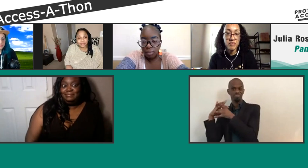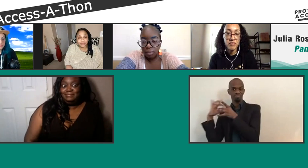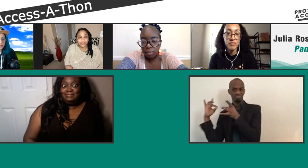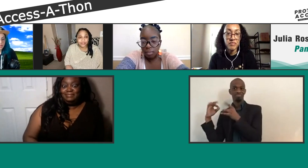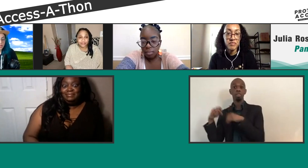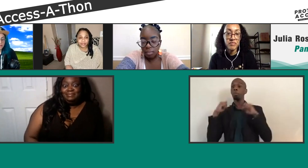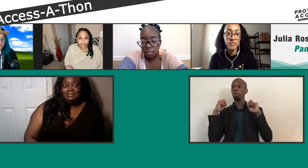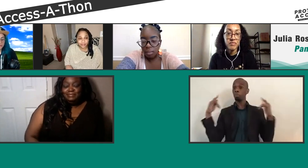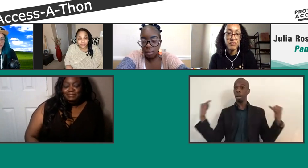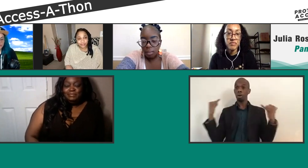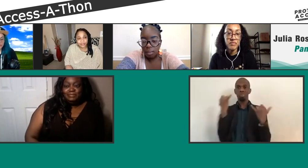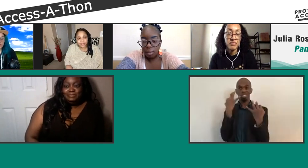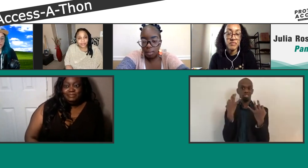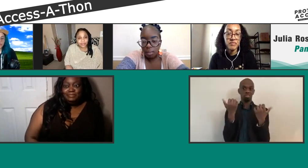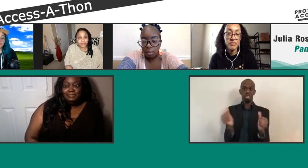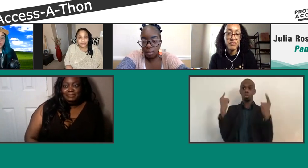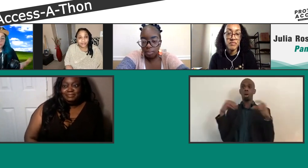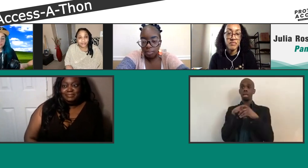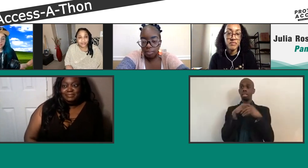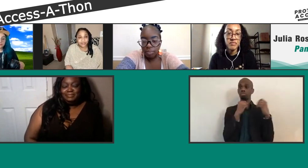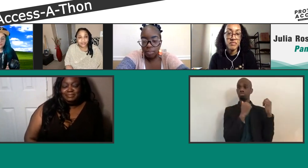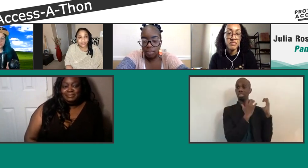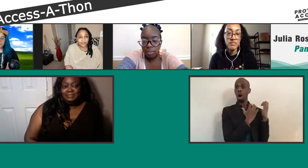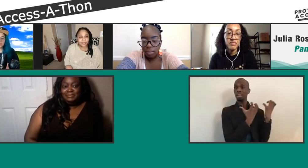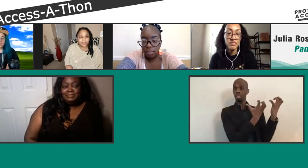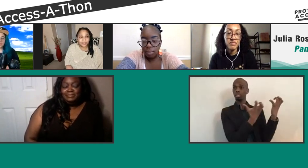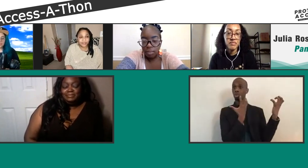any questions that they might have, now would be the time.